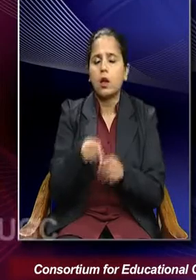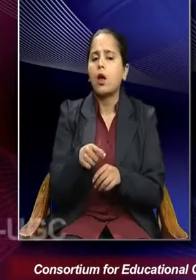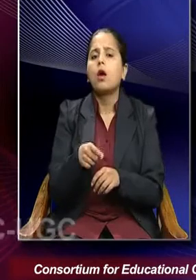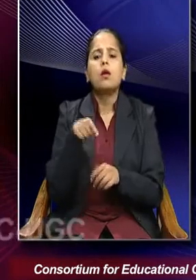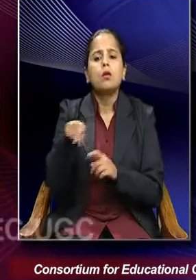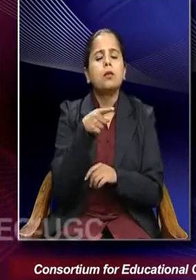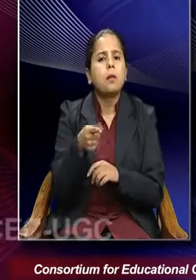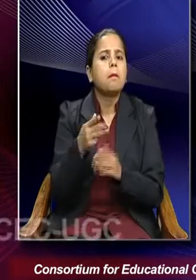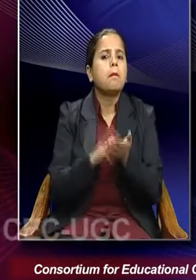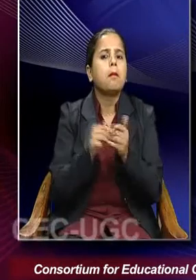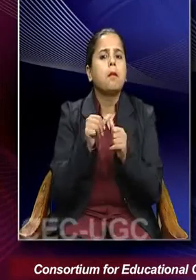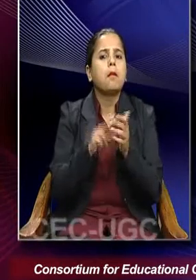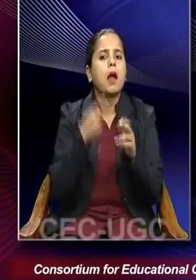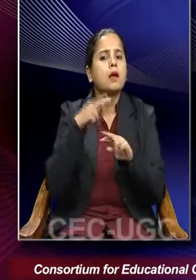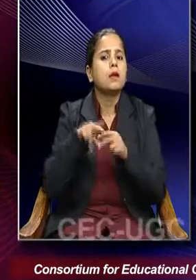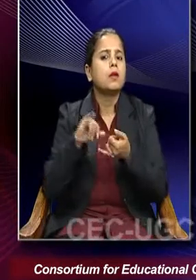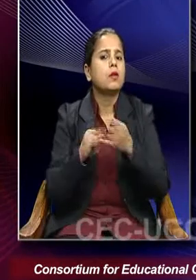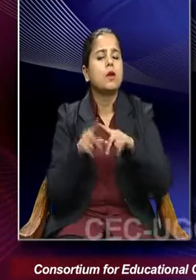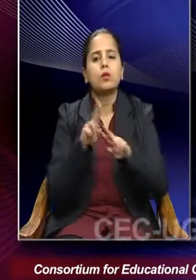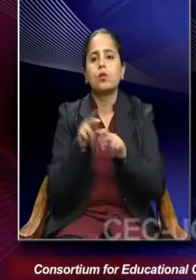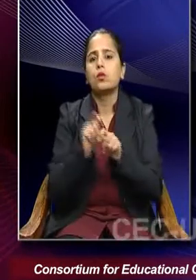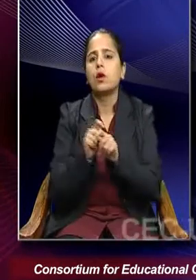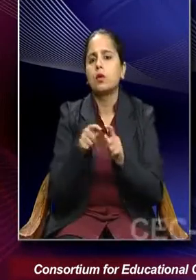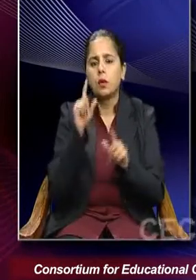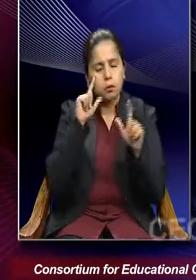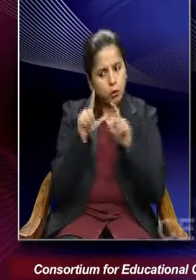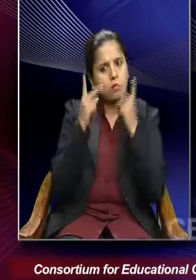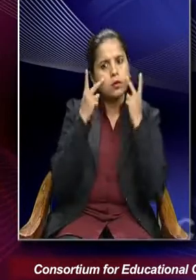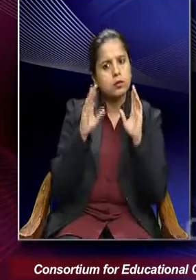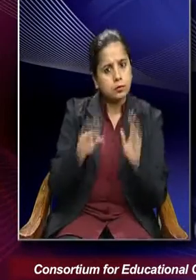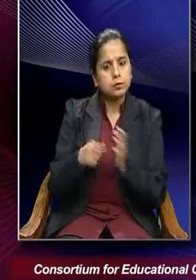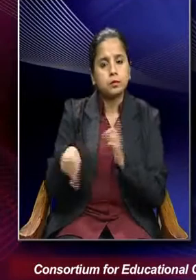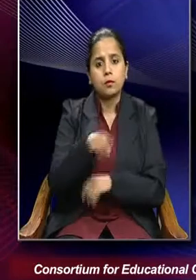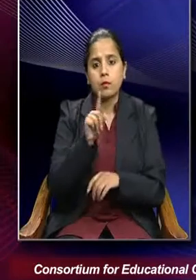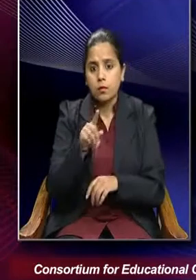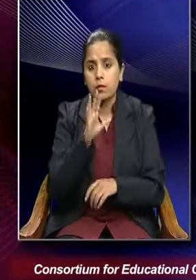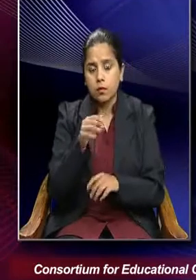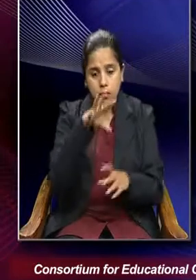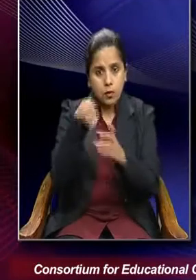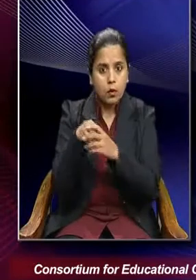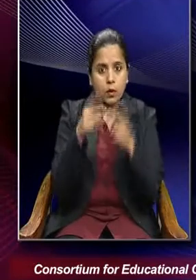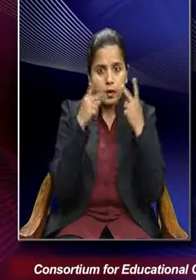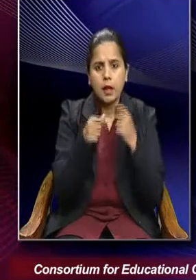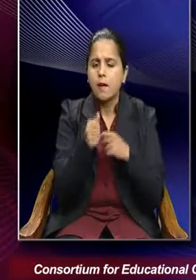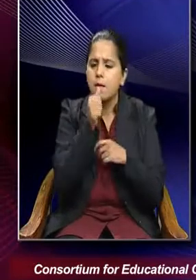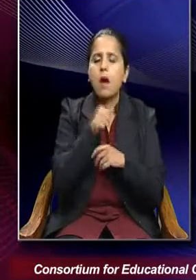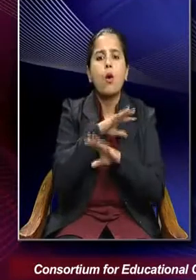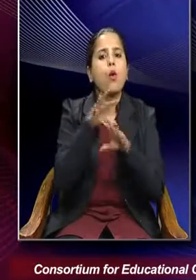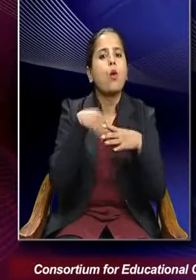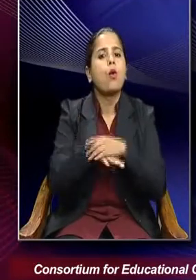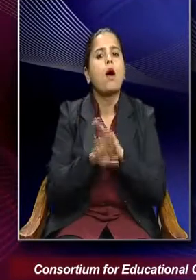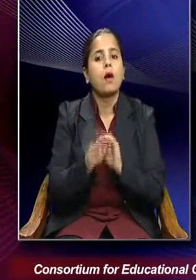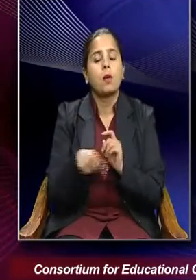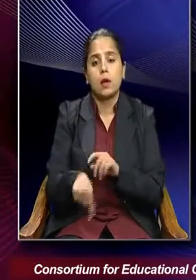that are kind of evident and the latent are the hidden ones. So